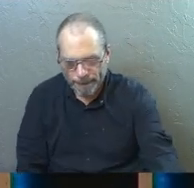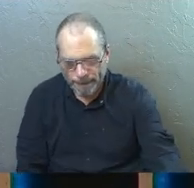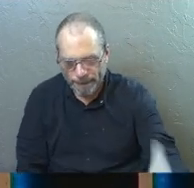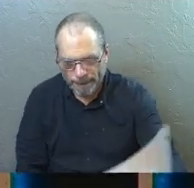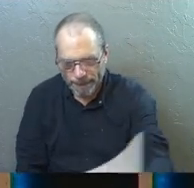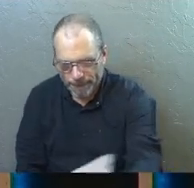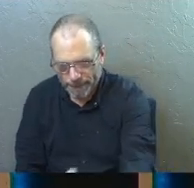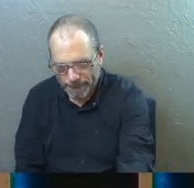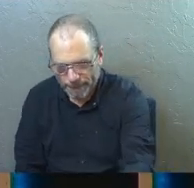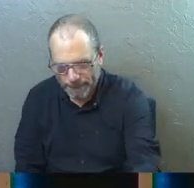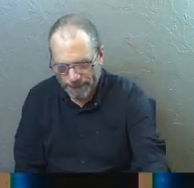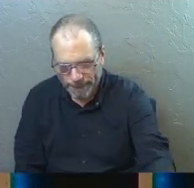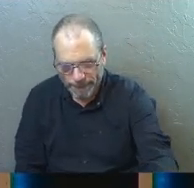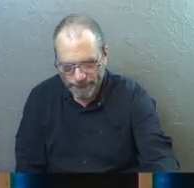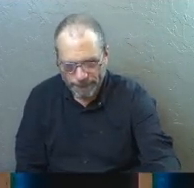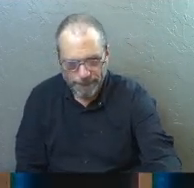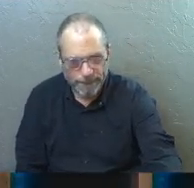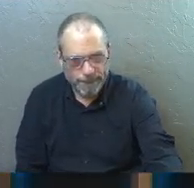Oh, man.